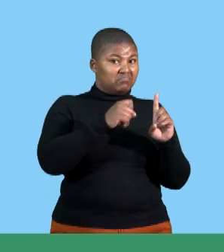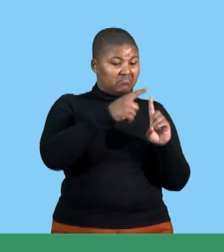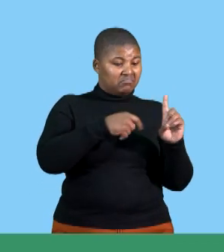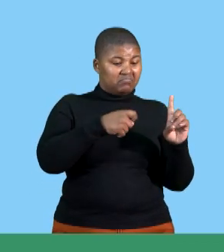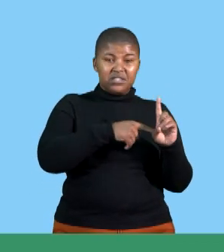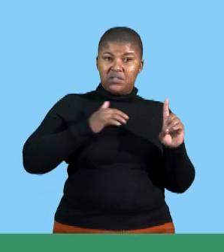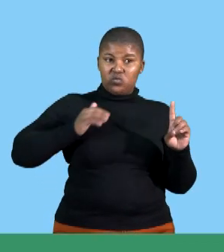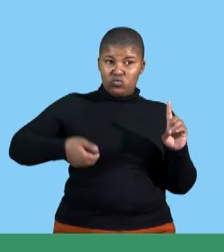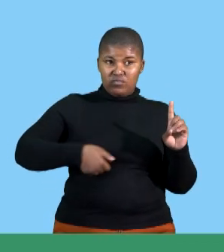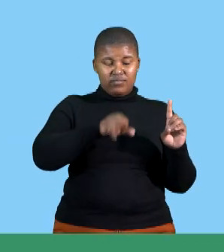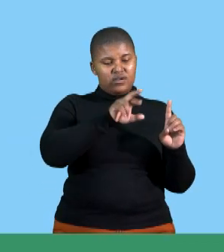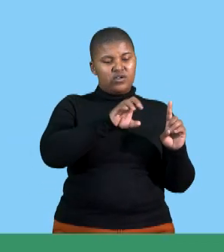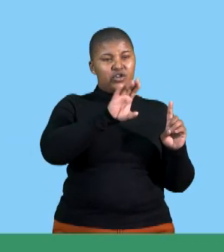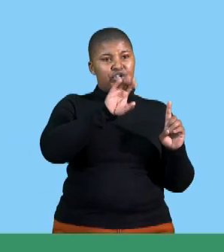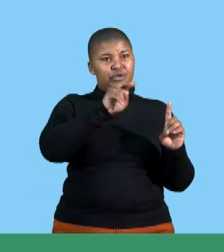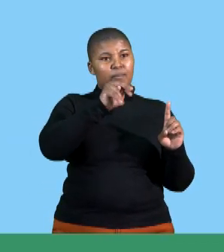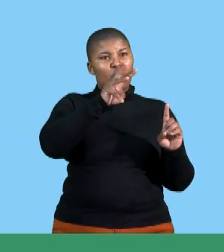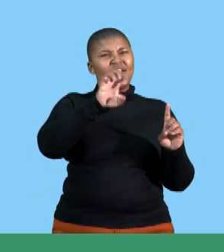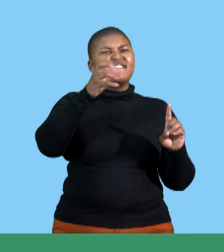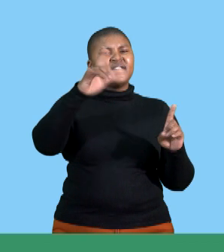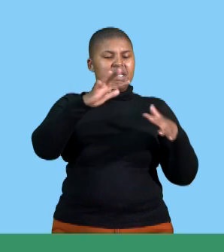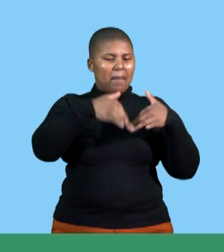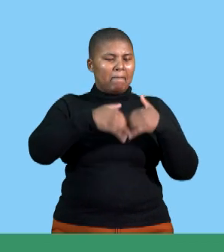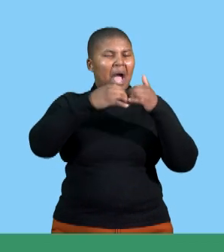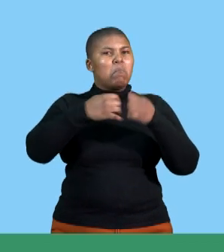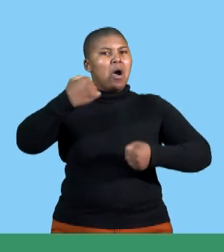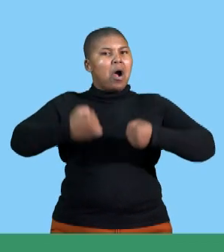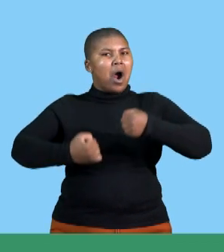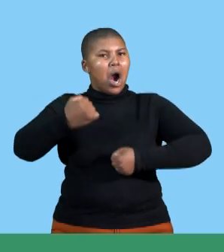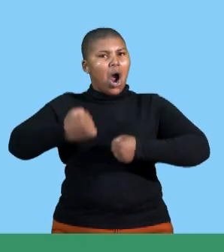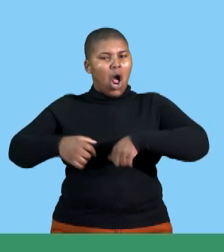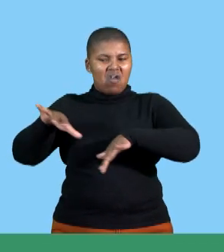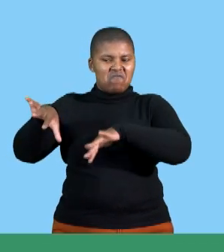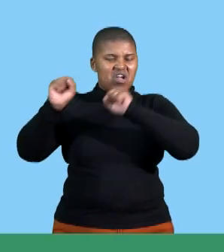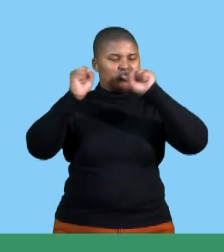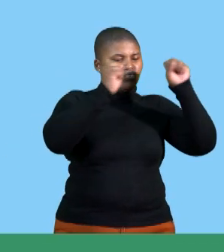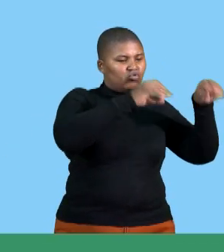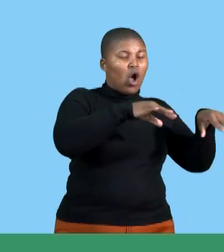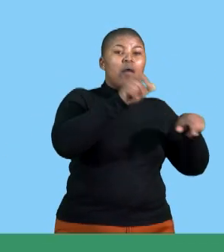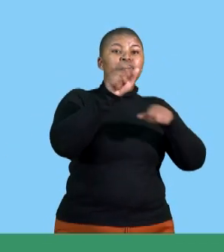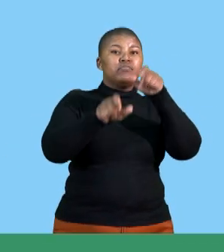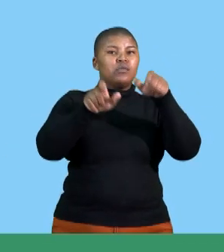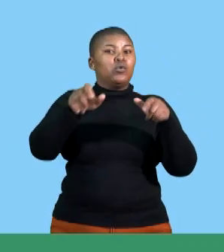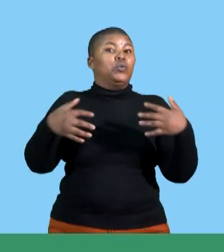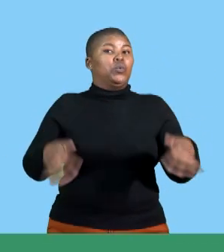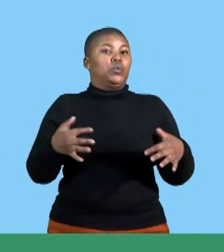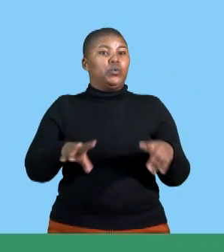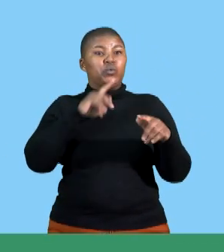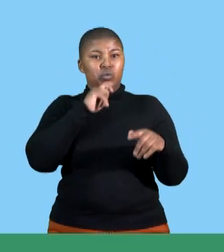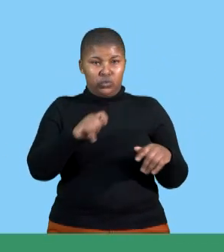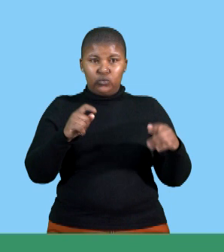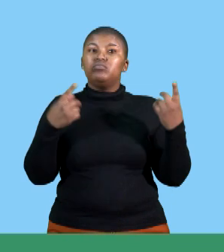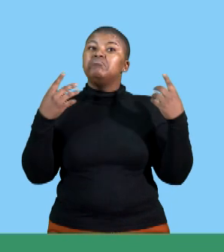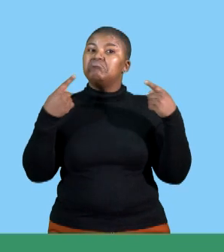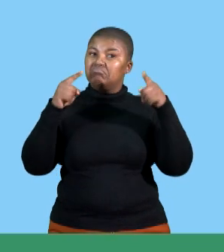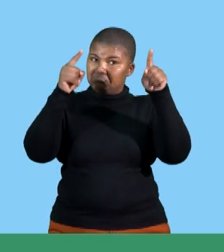in establishing her shuttle service businesses reboni was requested to present her business reports